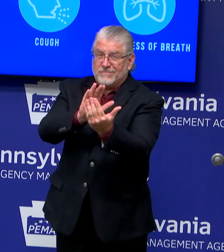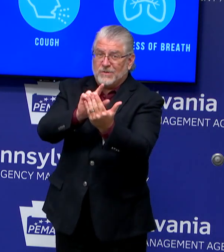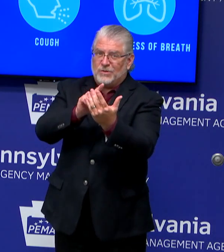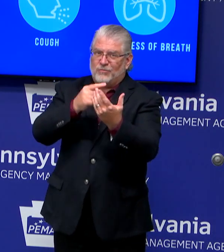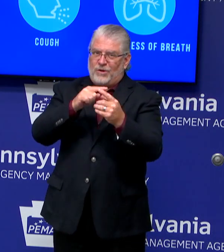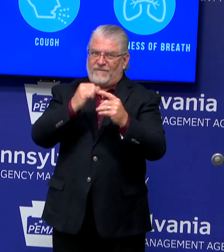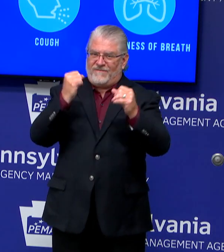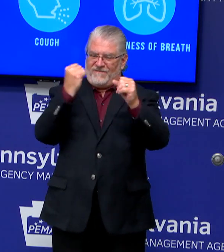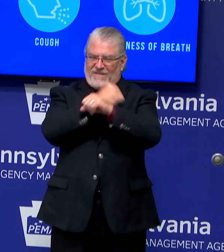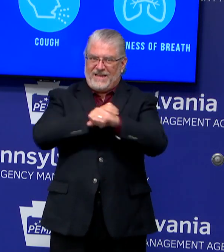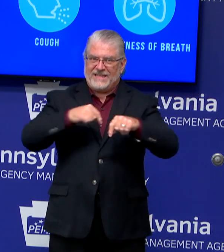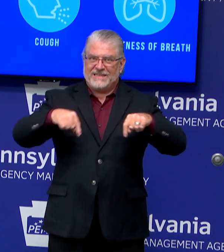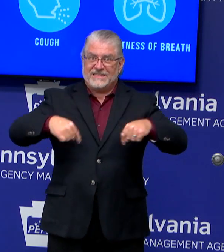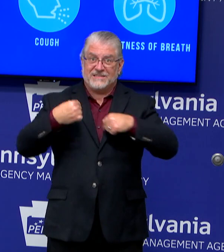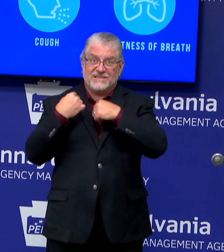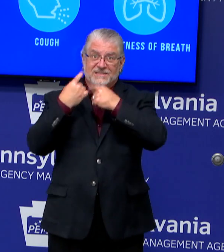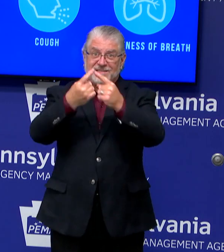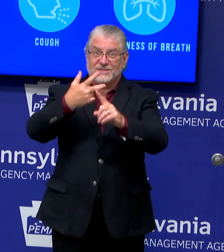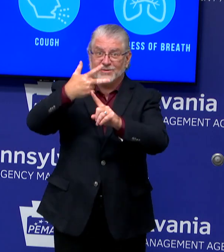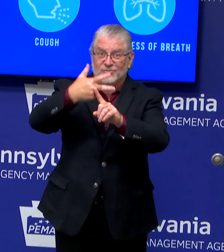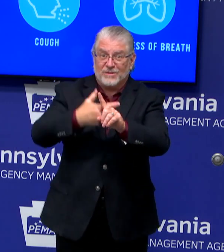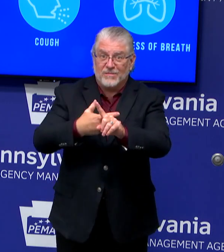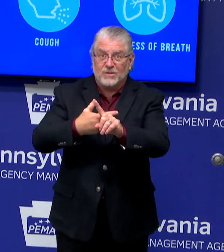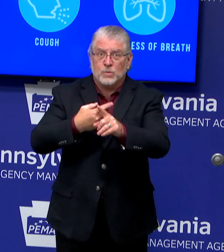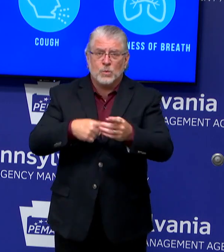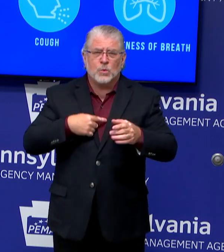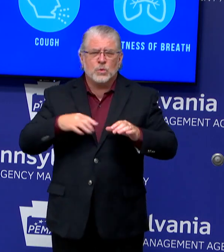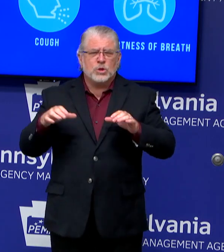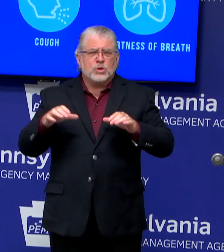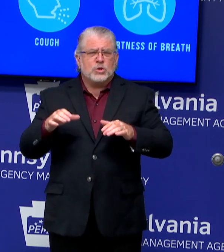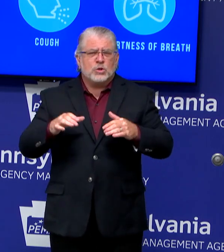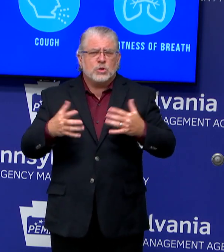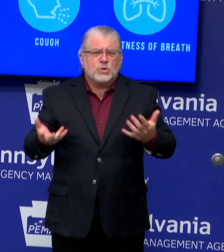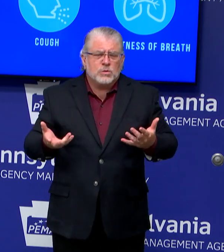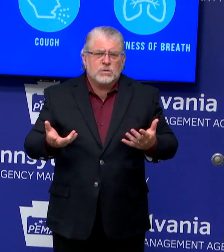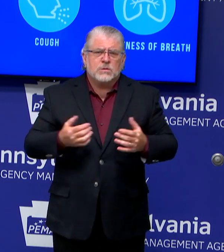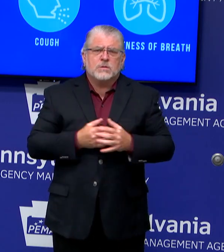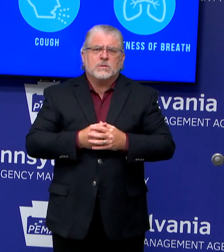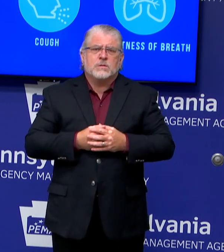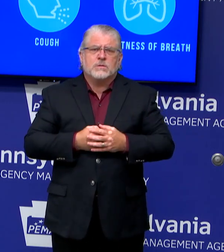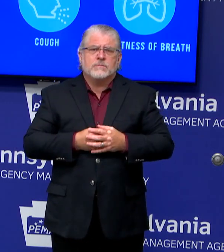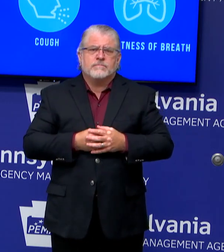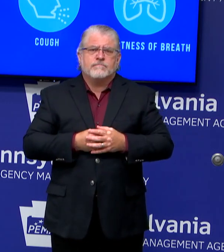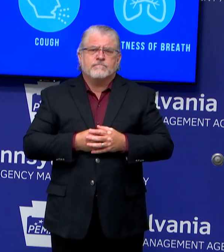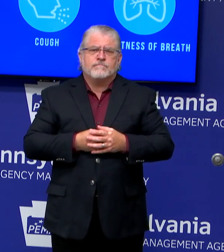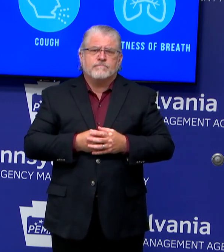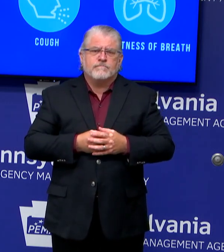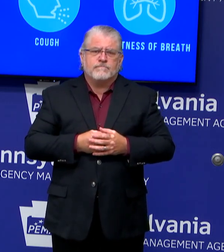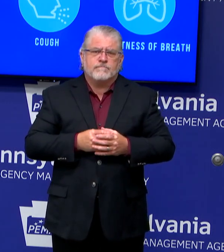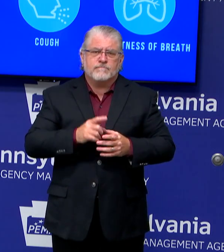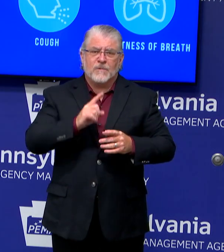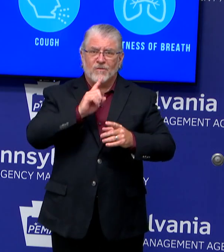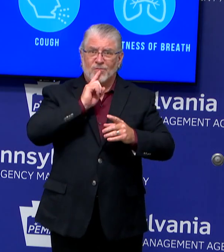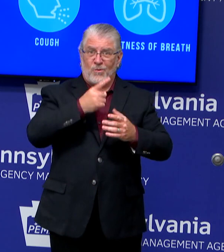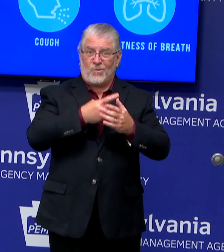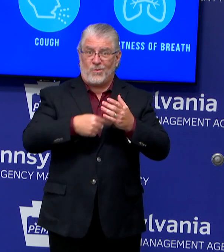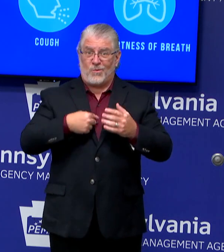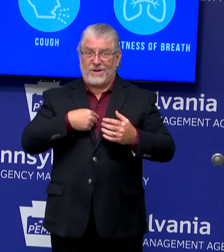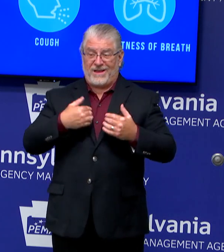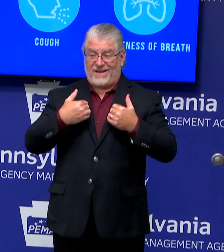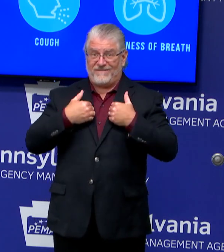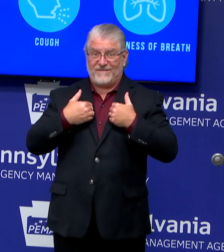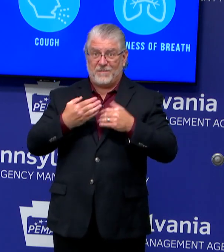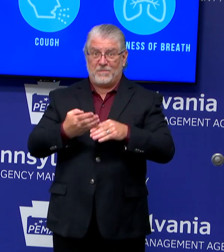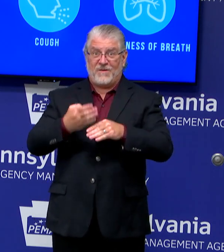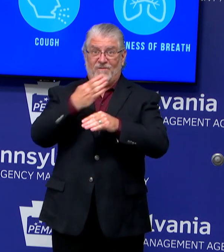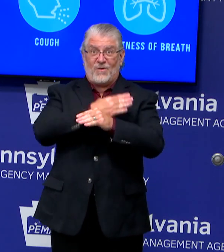was partially because, well, was dictated entirely by what we had going into that fight. We didn't have a lot of testing.